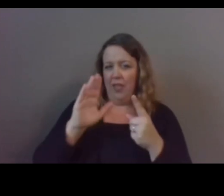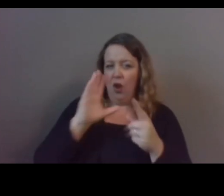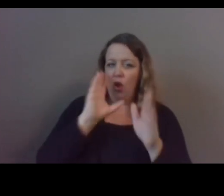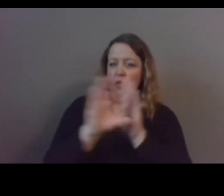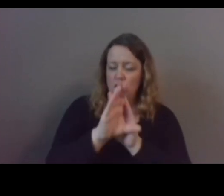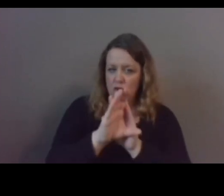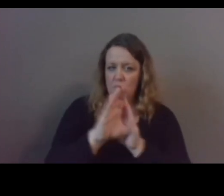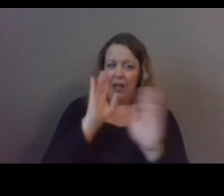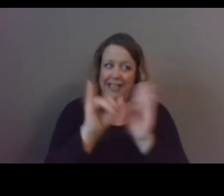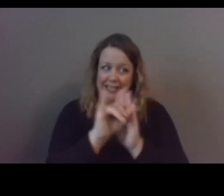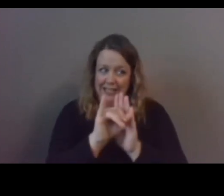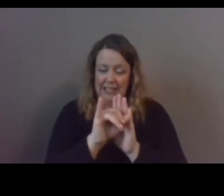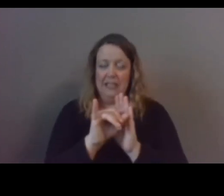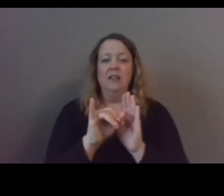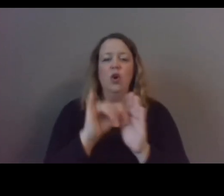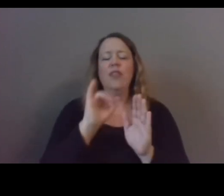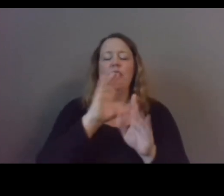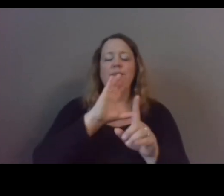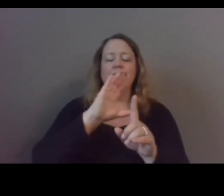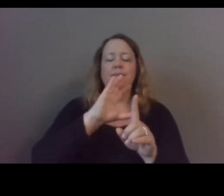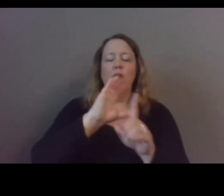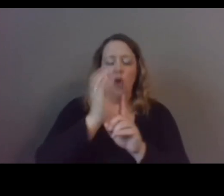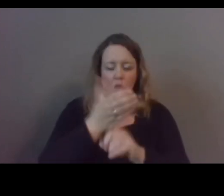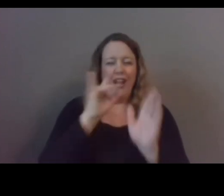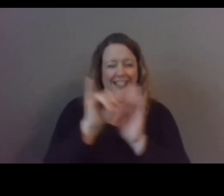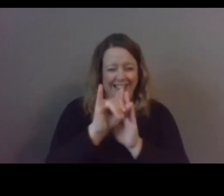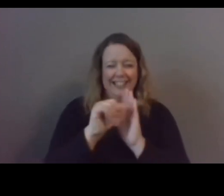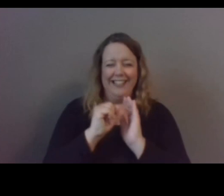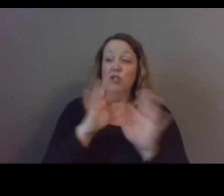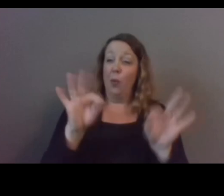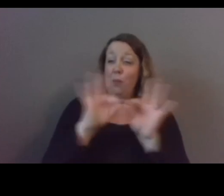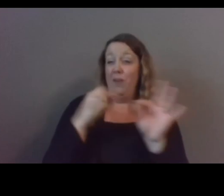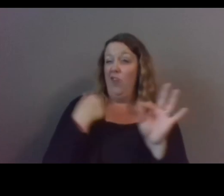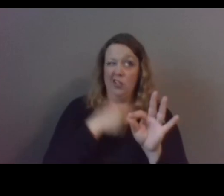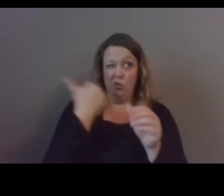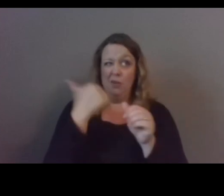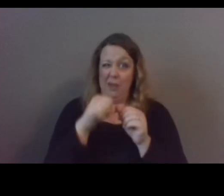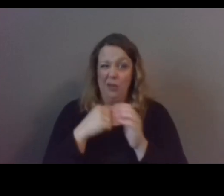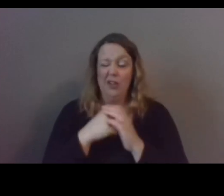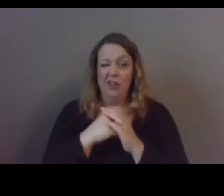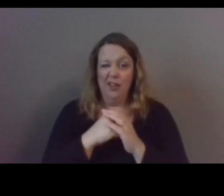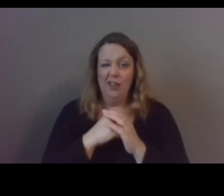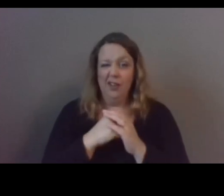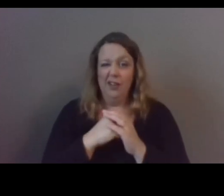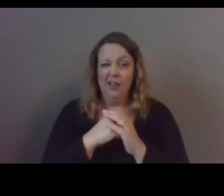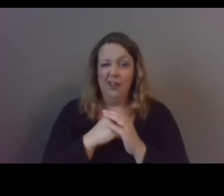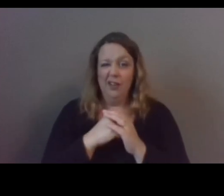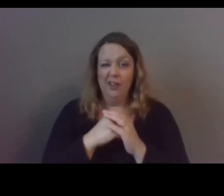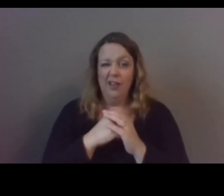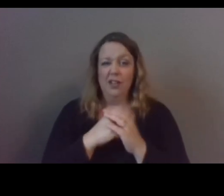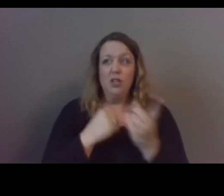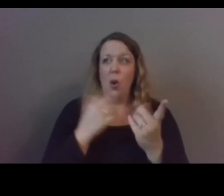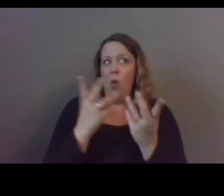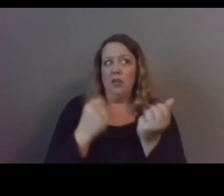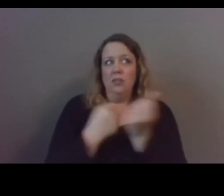um so i think that is important for us to keep in mind um what i will also say is like well what supports would be needed to address